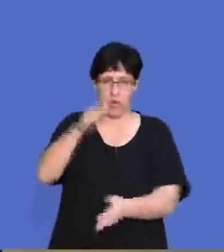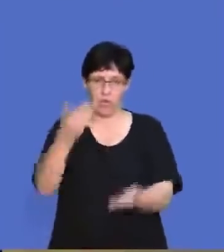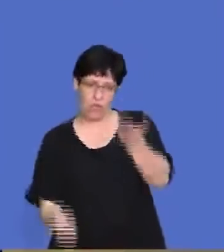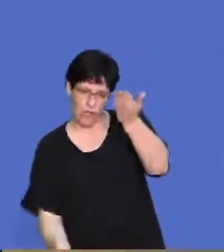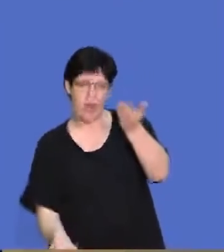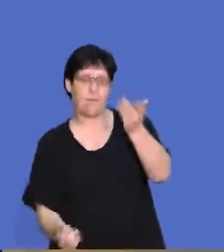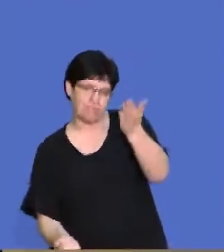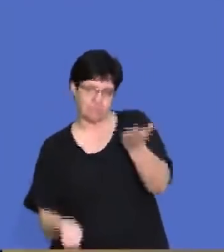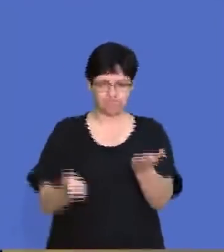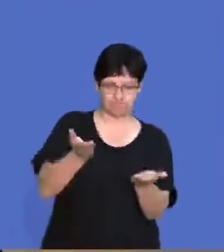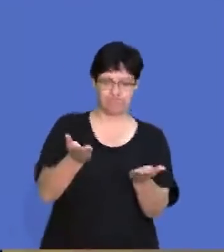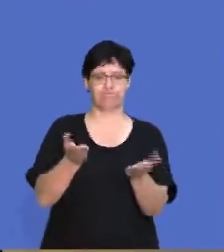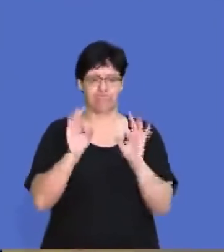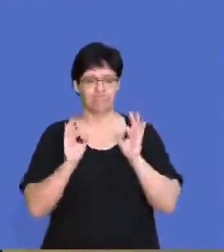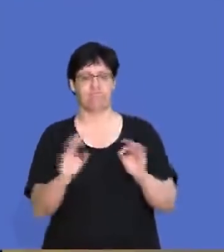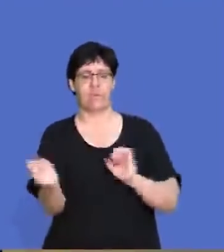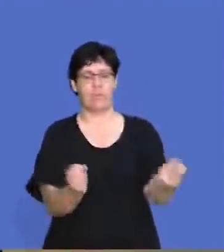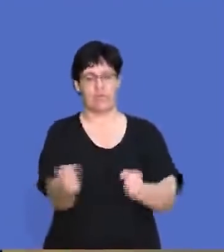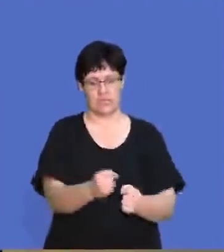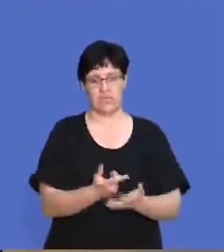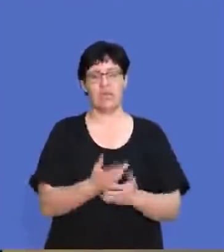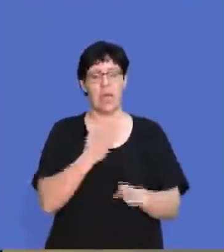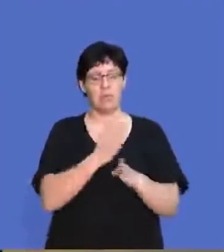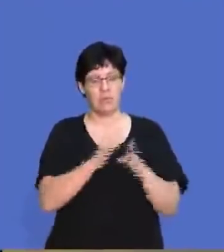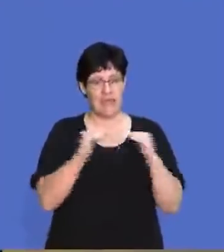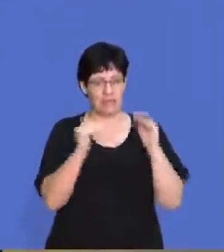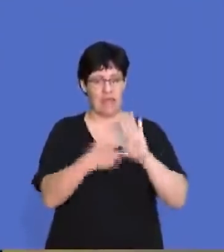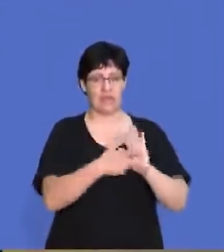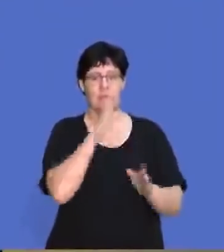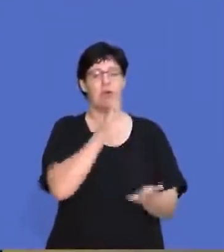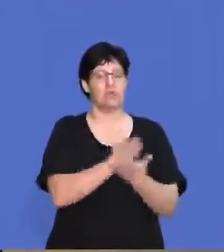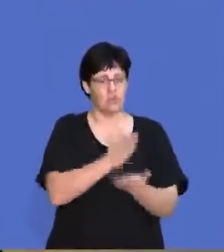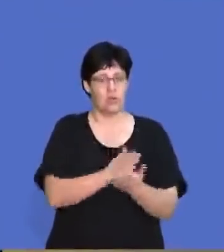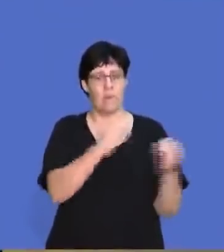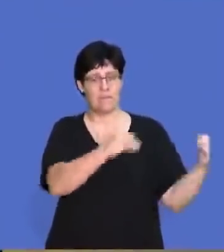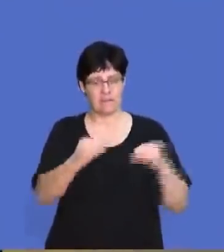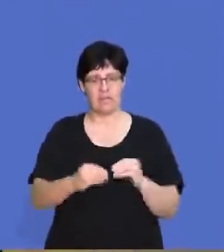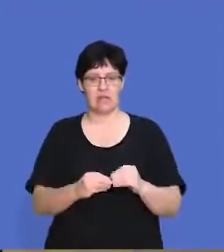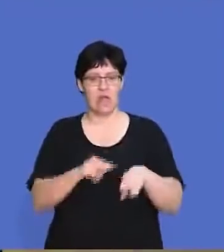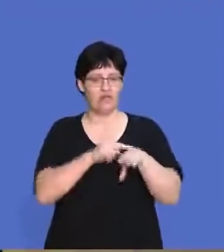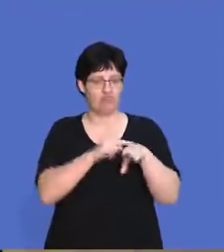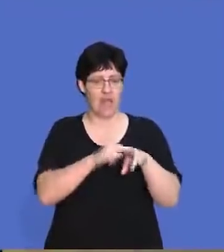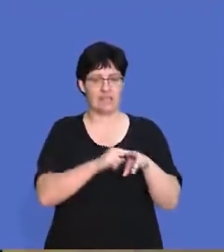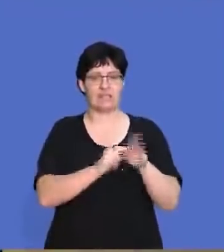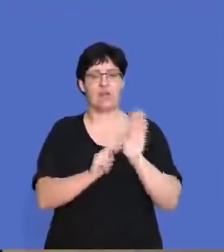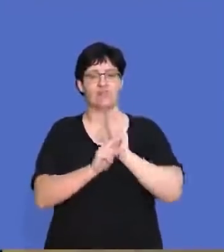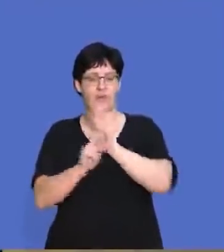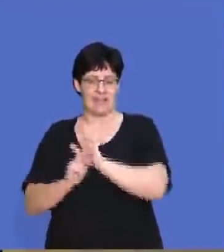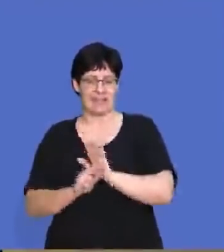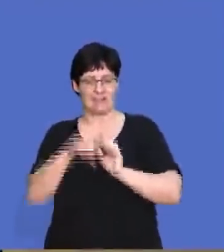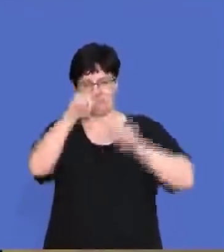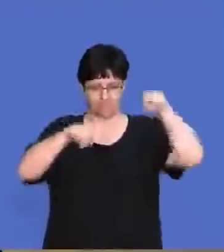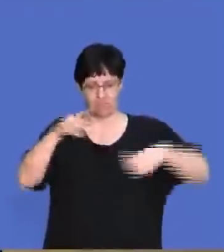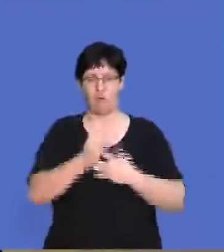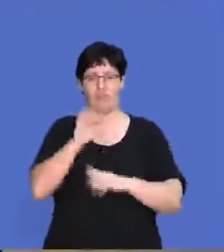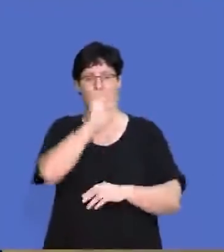imbalances. The Employment Equity Act is all about making sure that the business is representative of